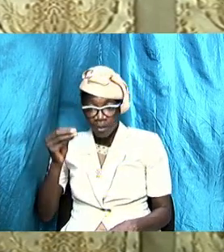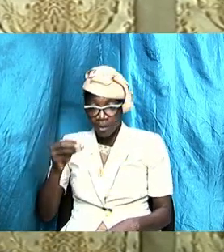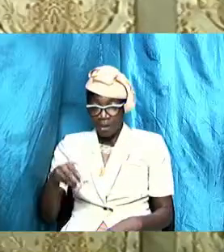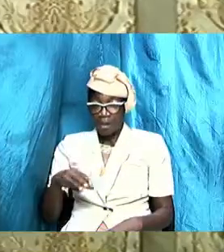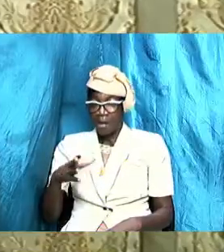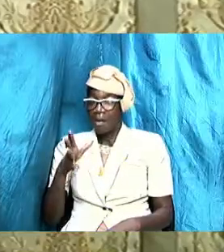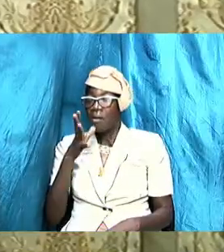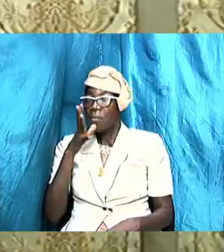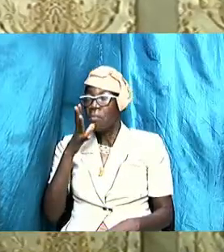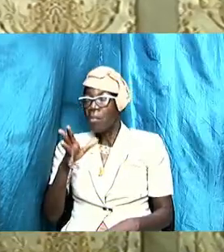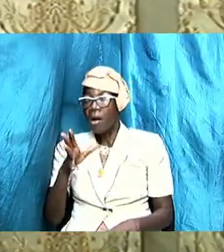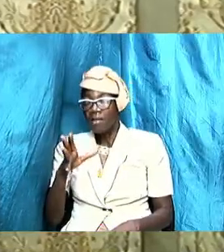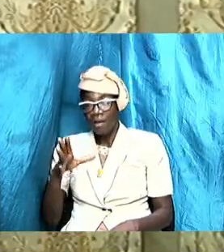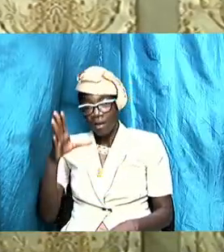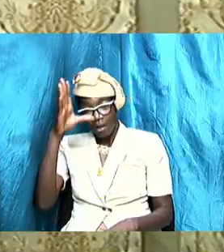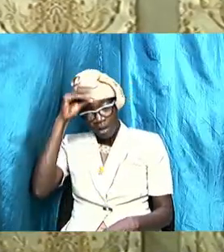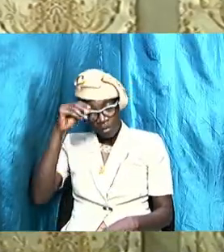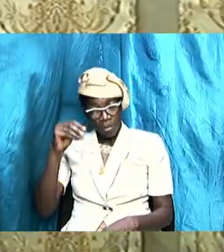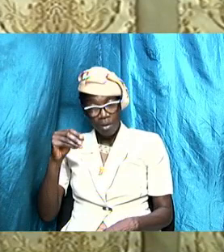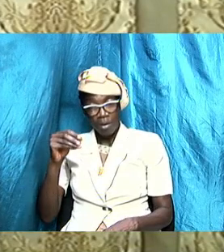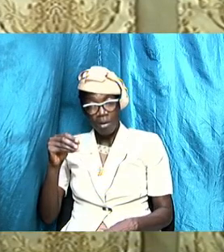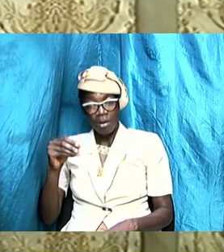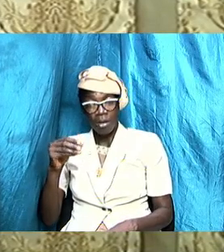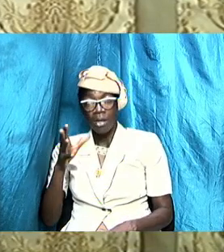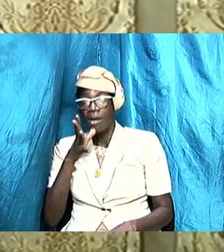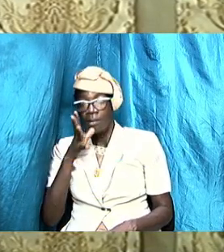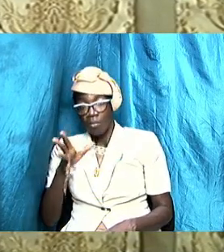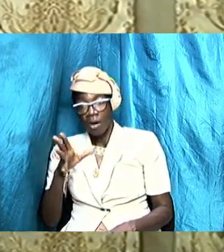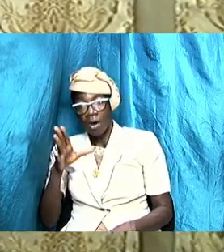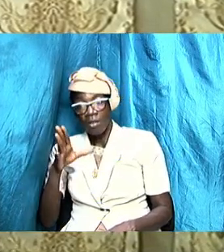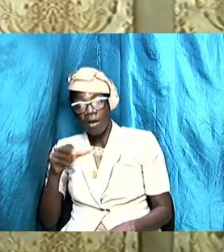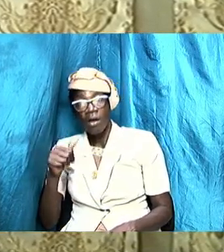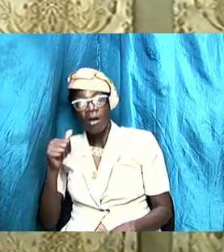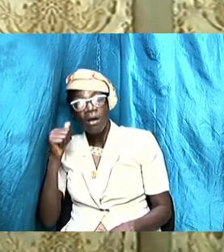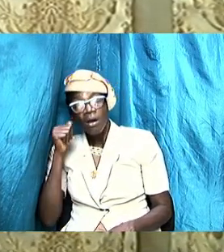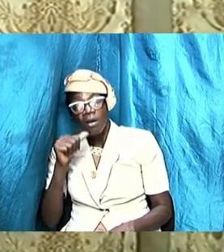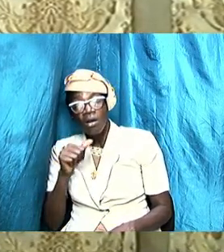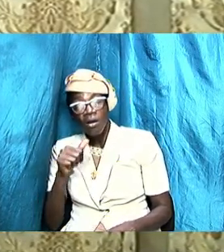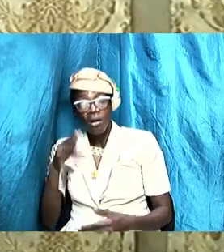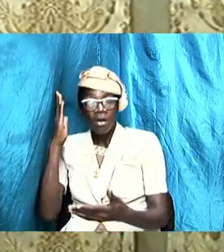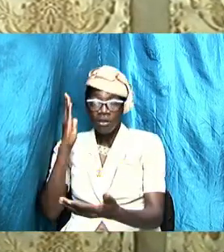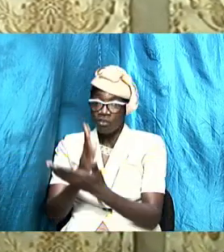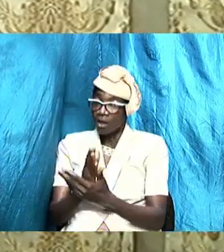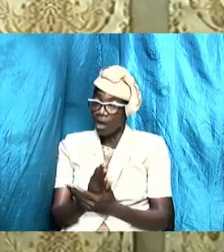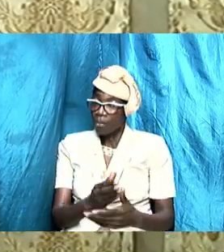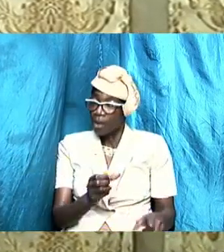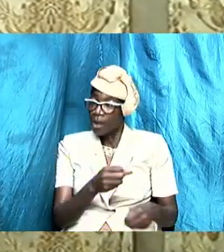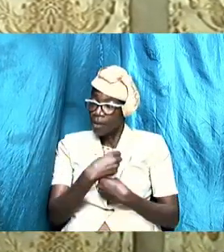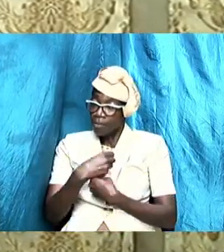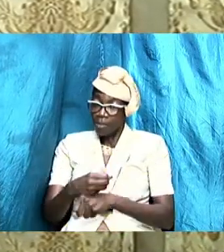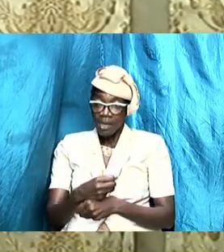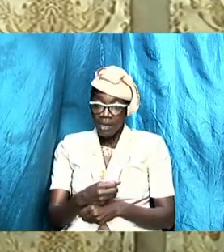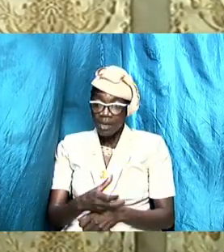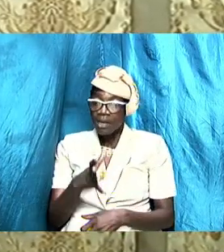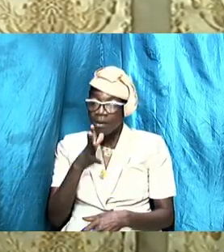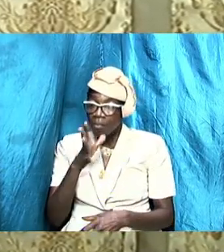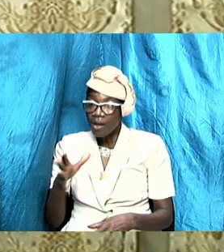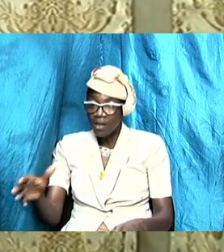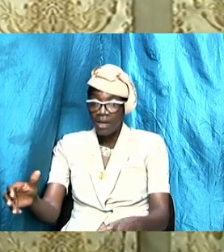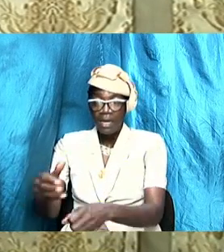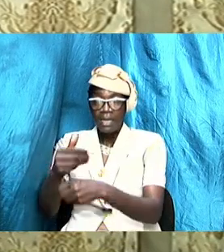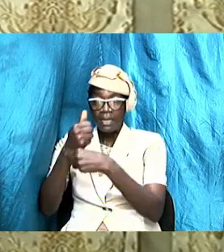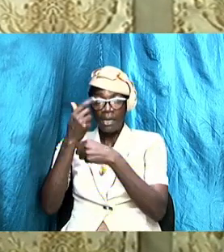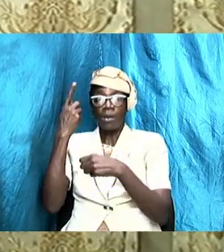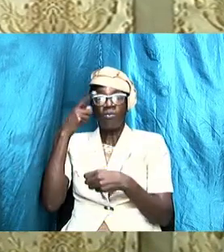matters there under God and stop letting your mother who is going to take up for you